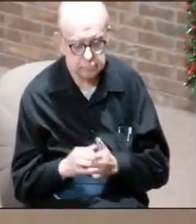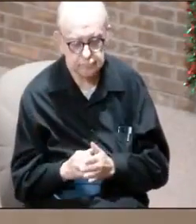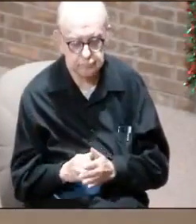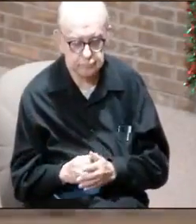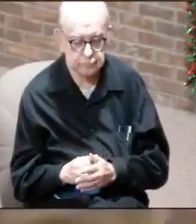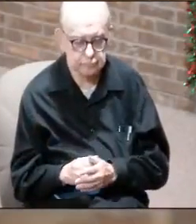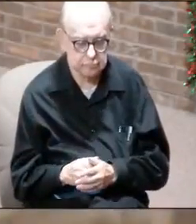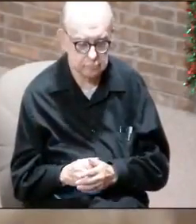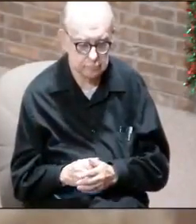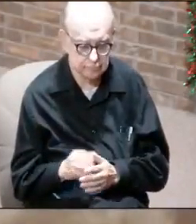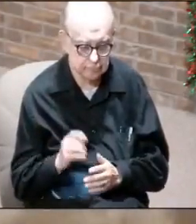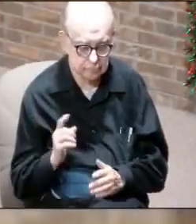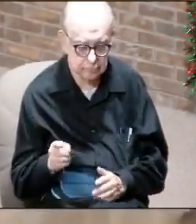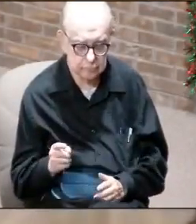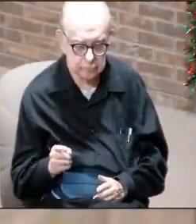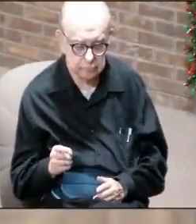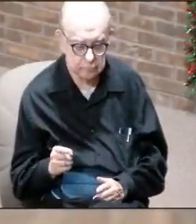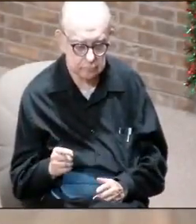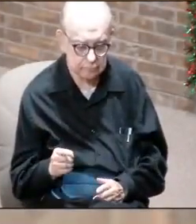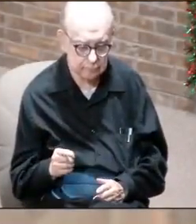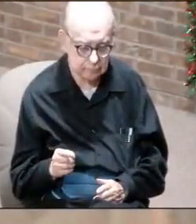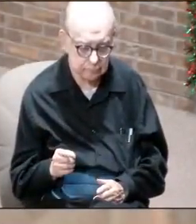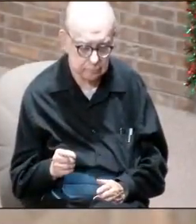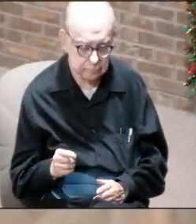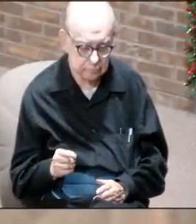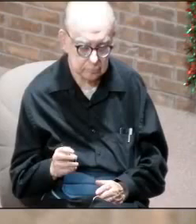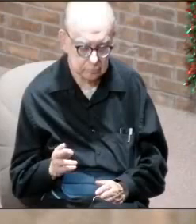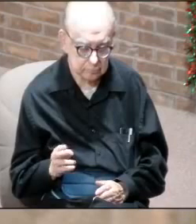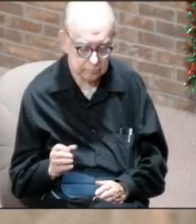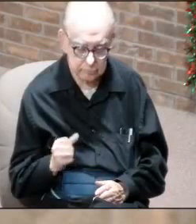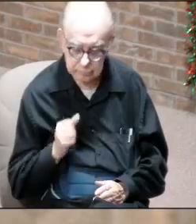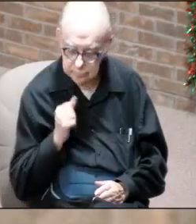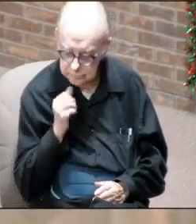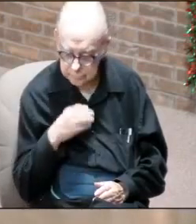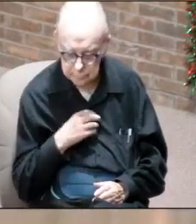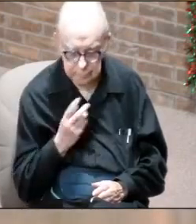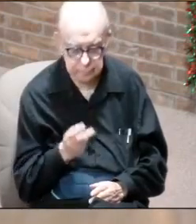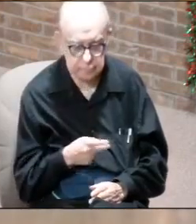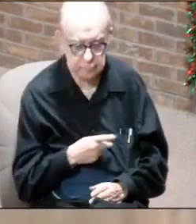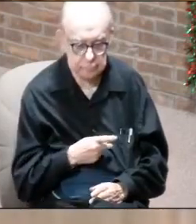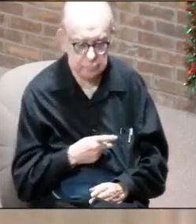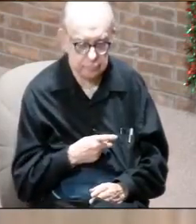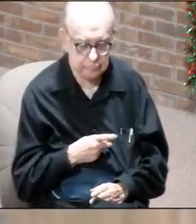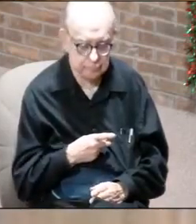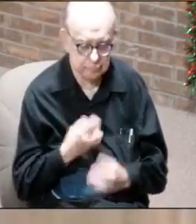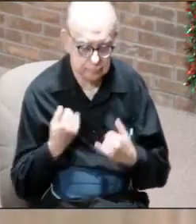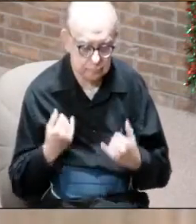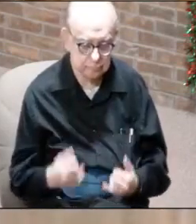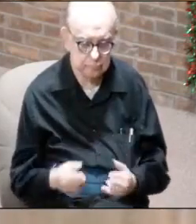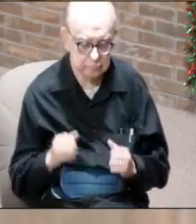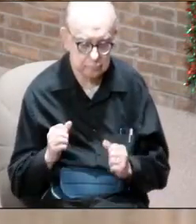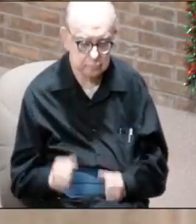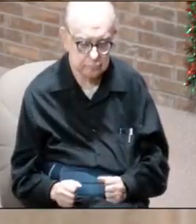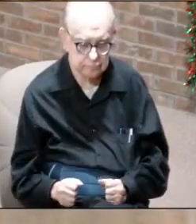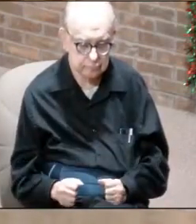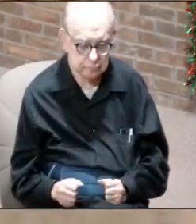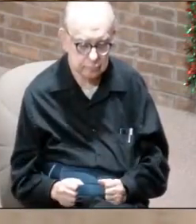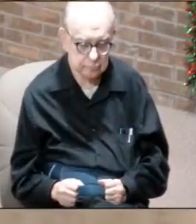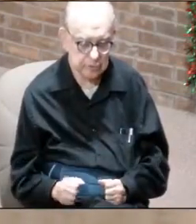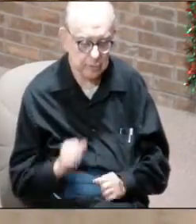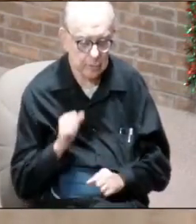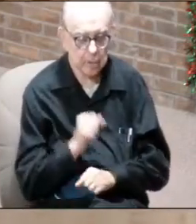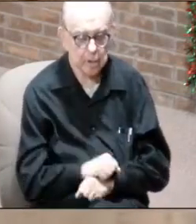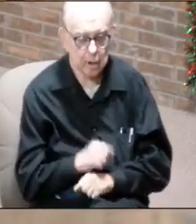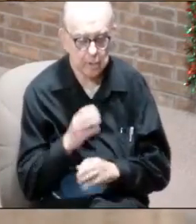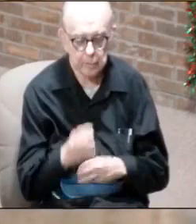this. The U.S., I believe, does not have the power of the individual to be able to conquer the rest of the world.